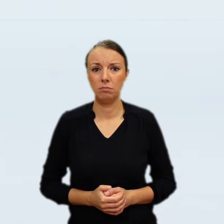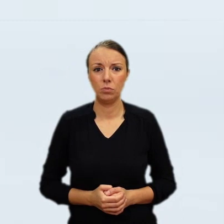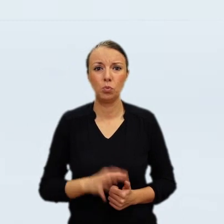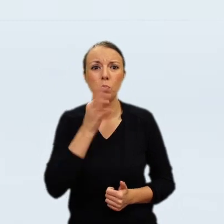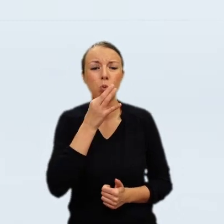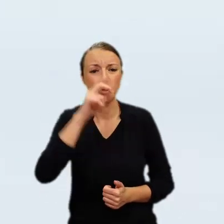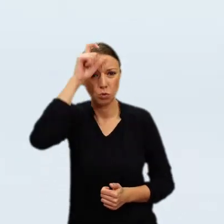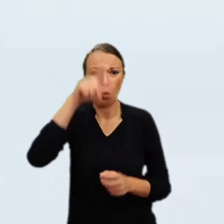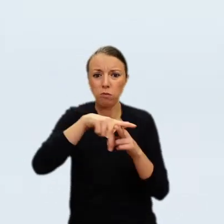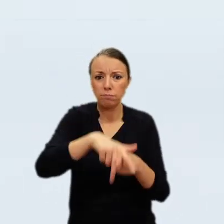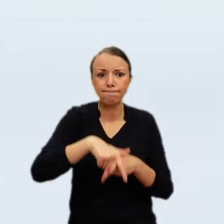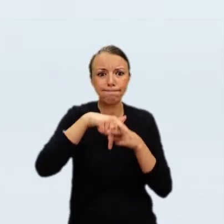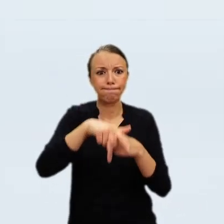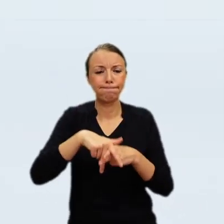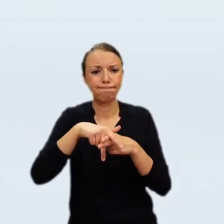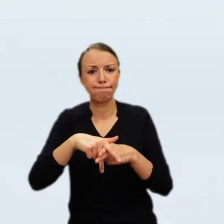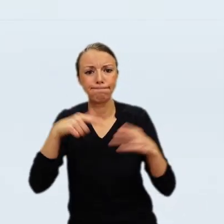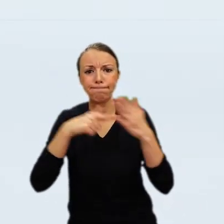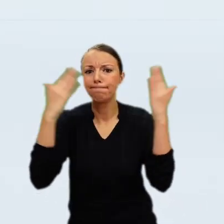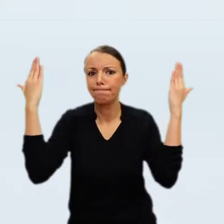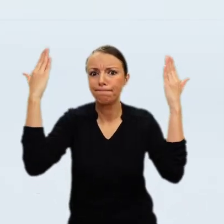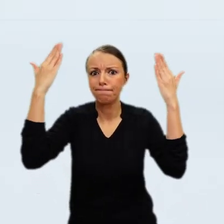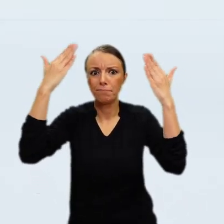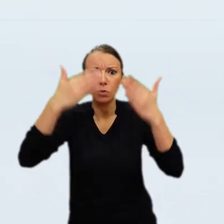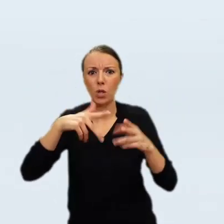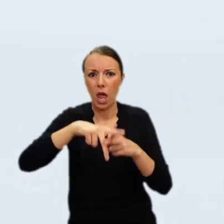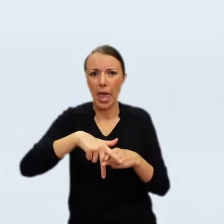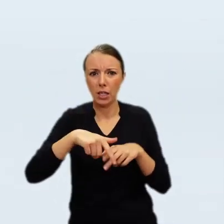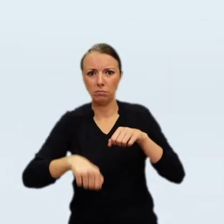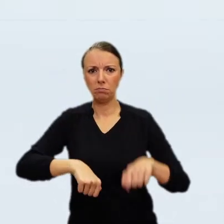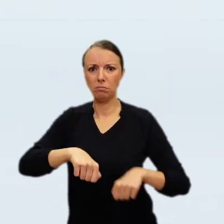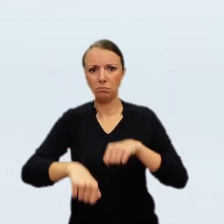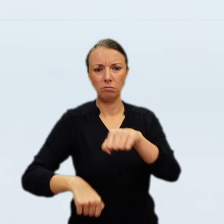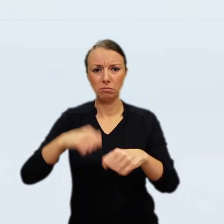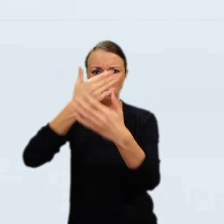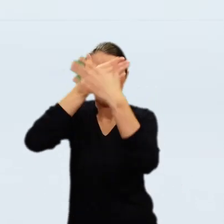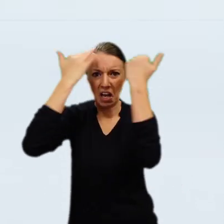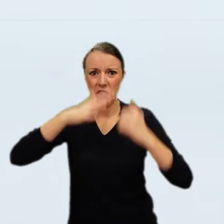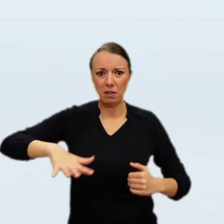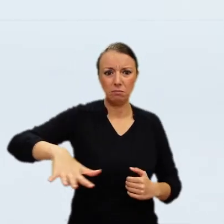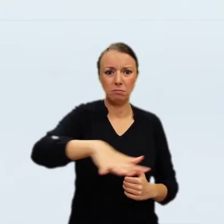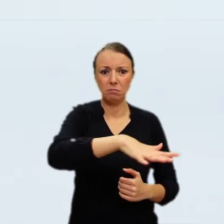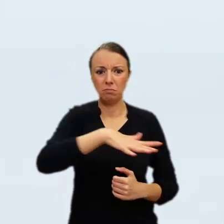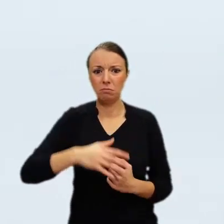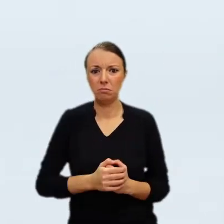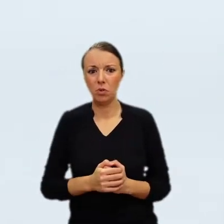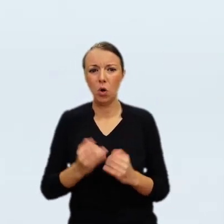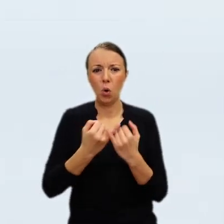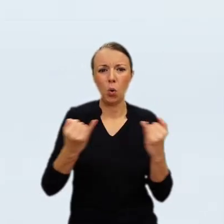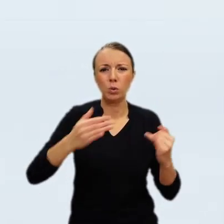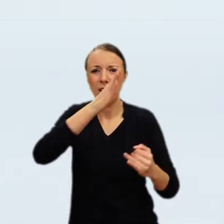great deal of national feeling. I can't understand why one country ever should govern another. Can you?